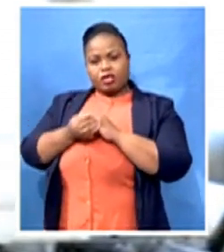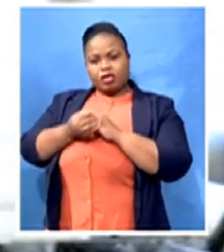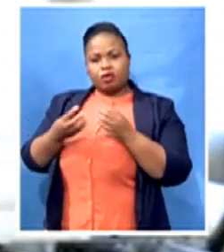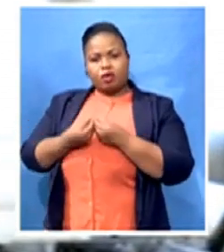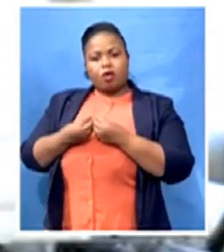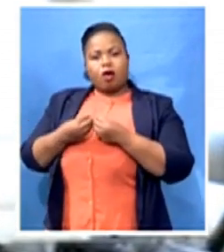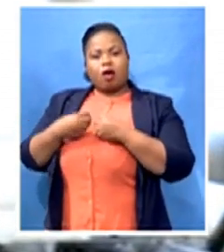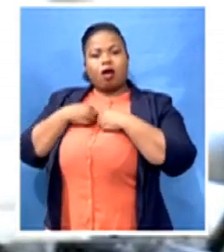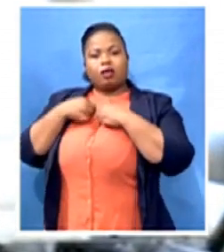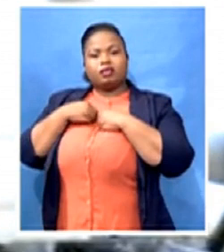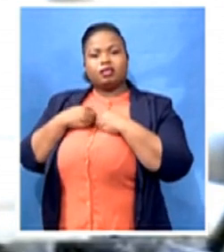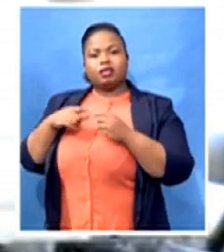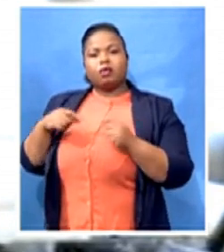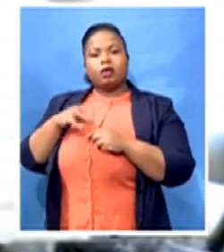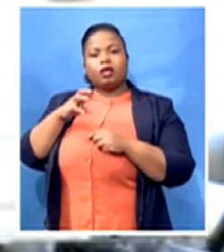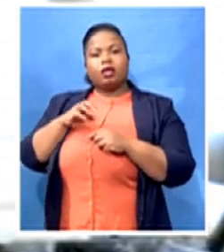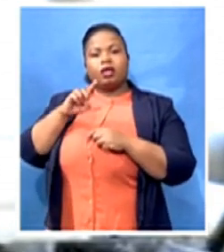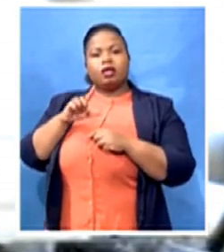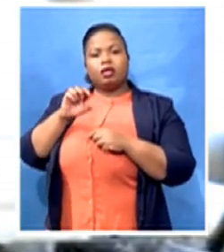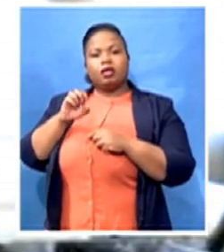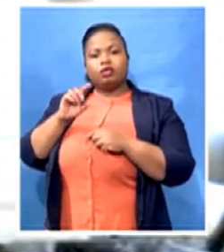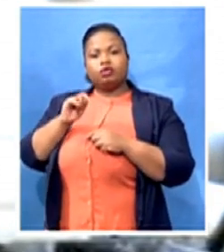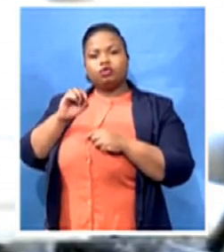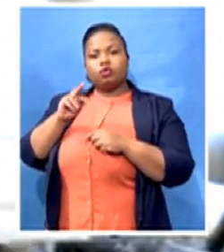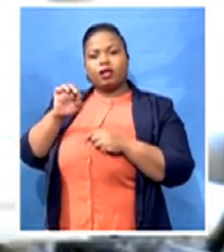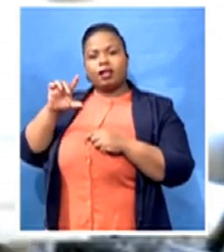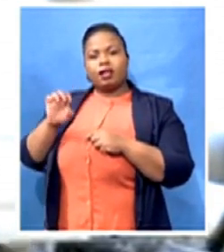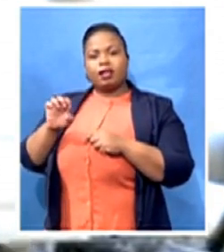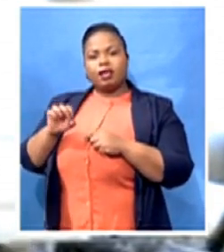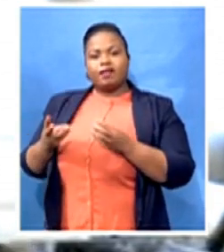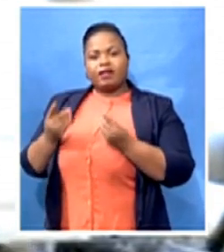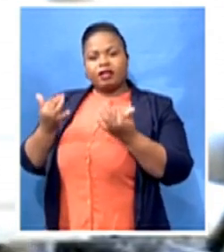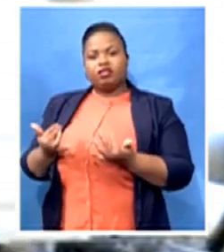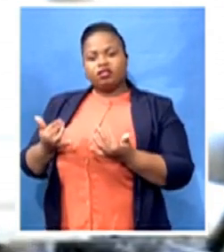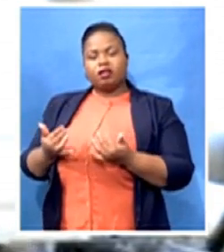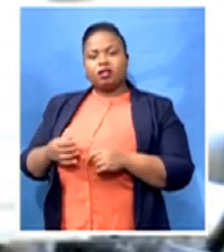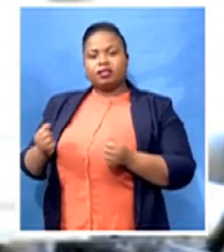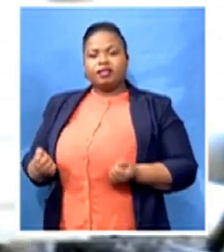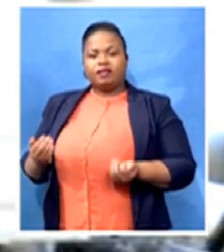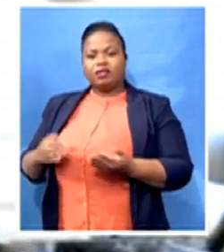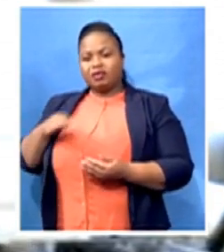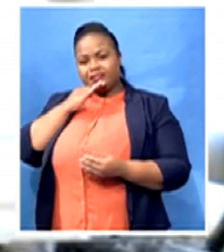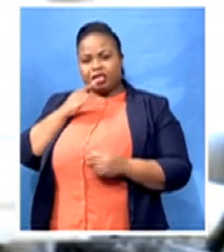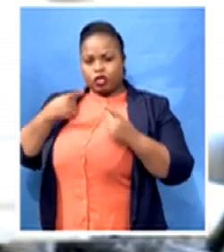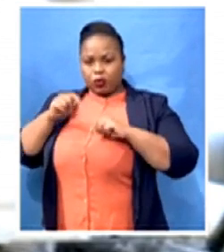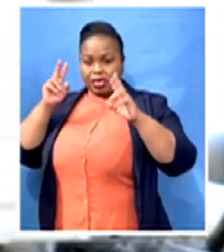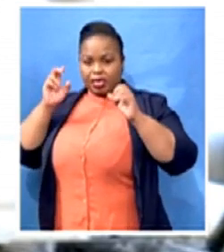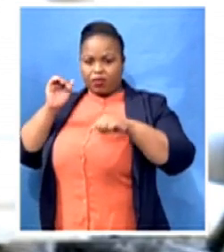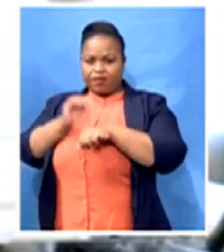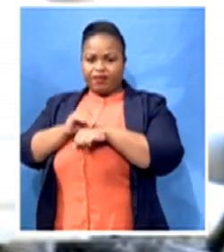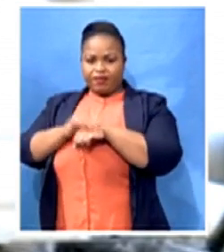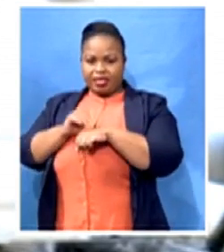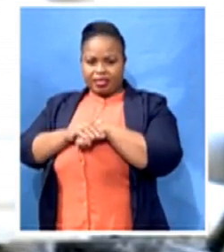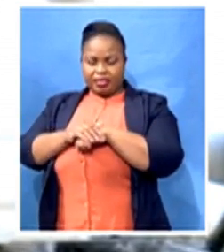Services, which essentially means we are friends. And we would like to be our clients' friends at this time and